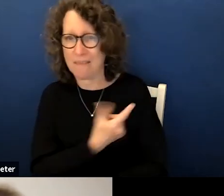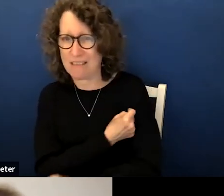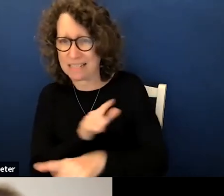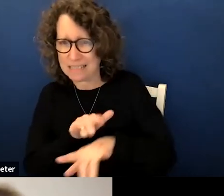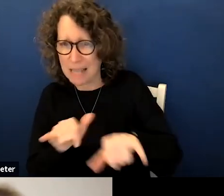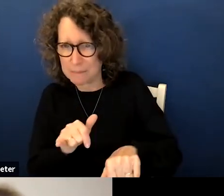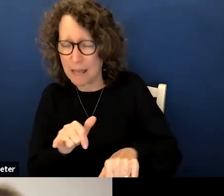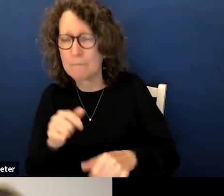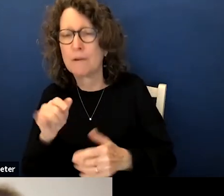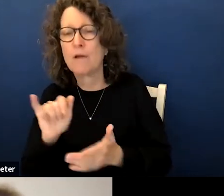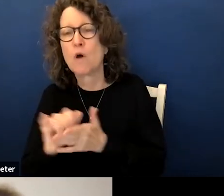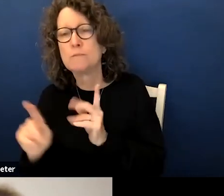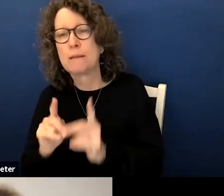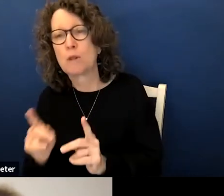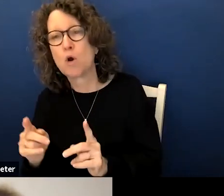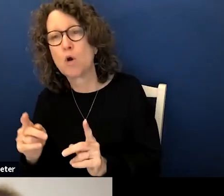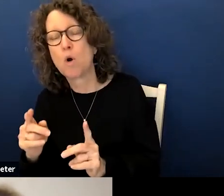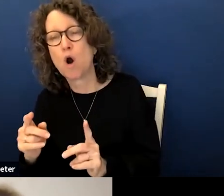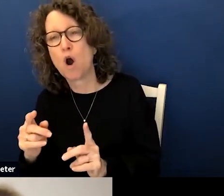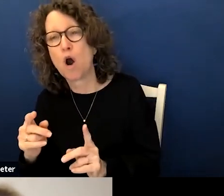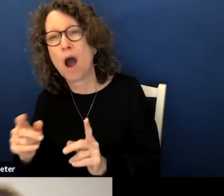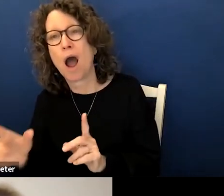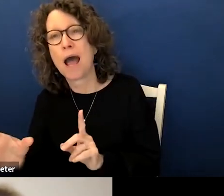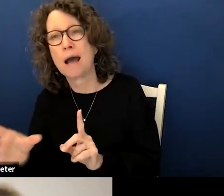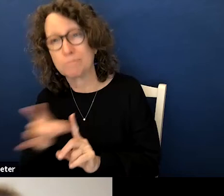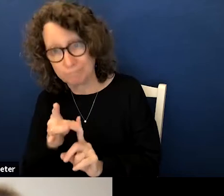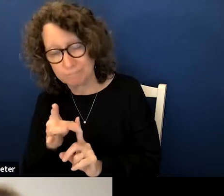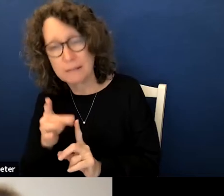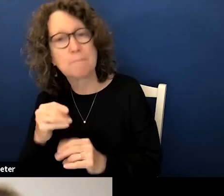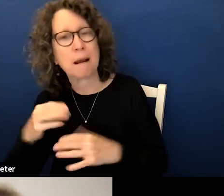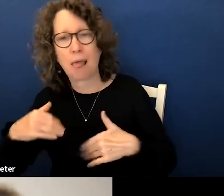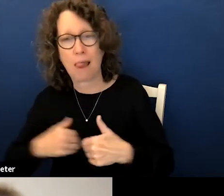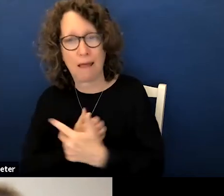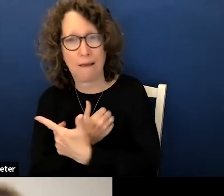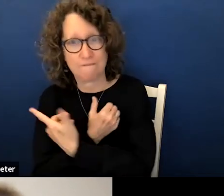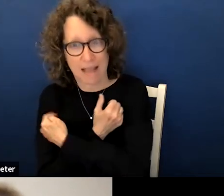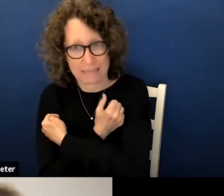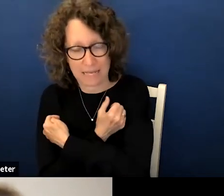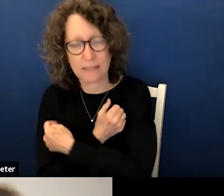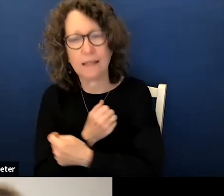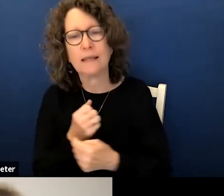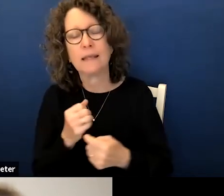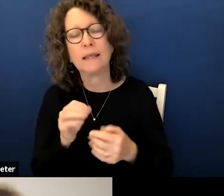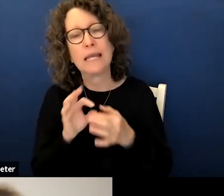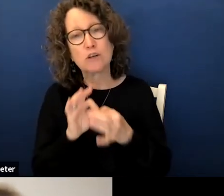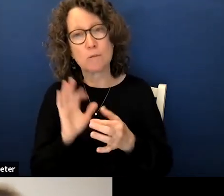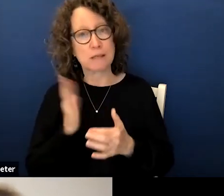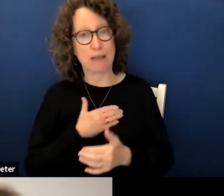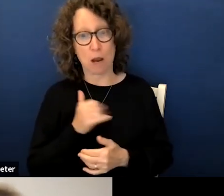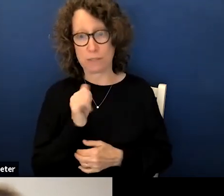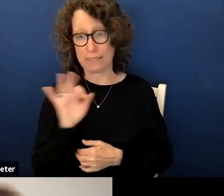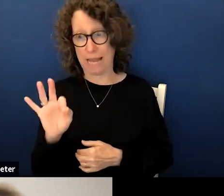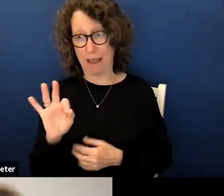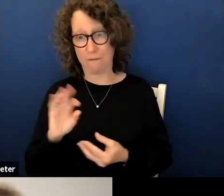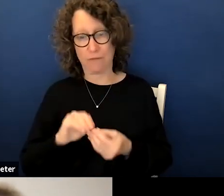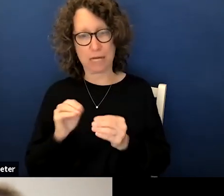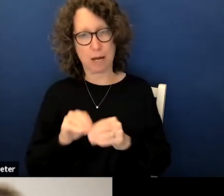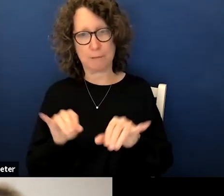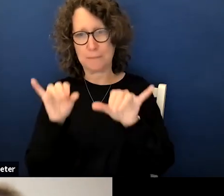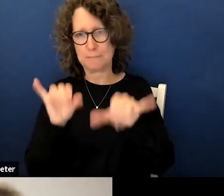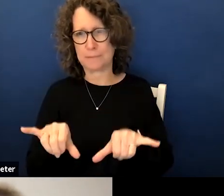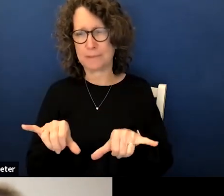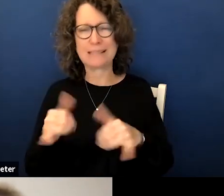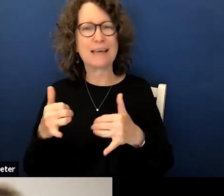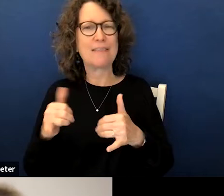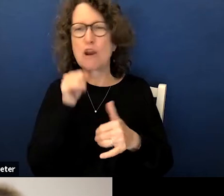those who are positive and unvaccinated what I can say is that in in terms of our staff the numbers are still too